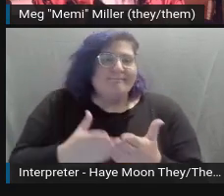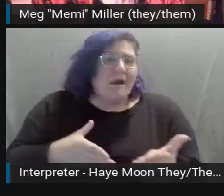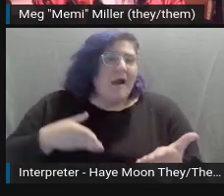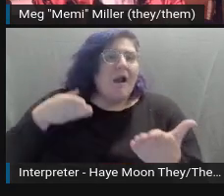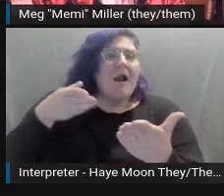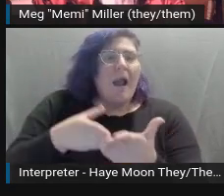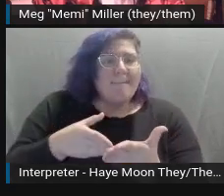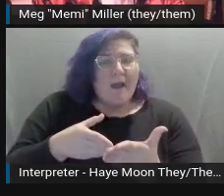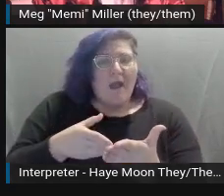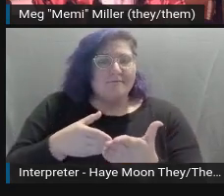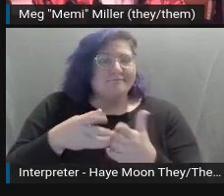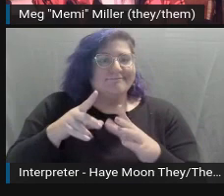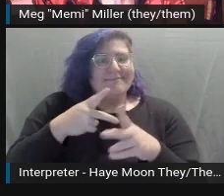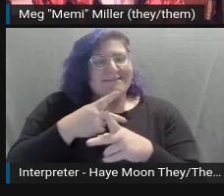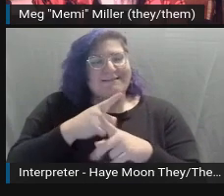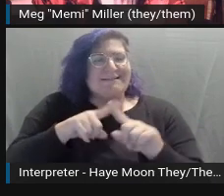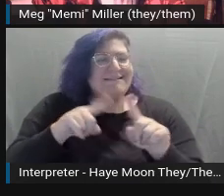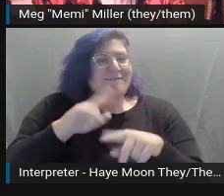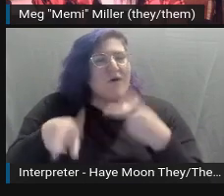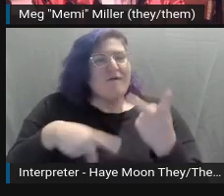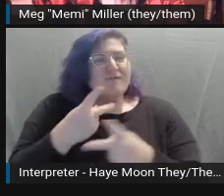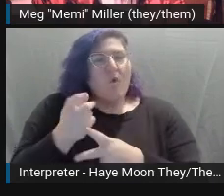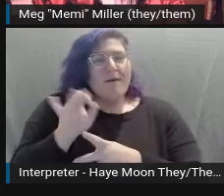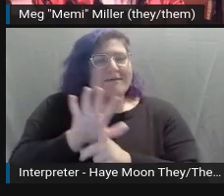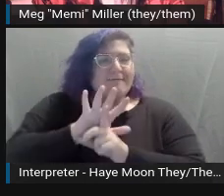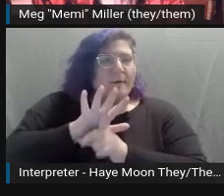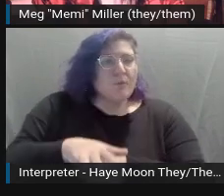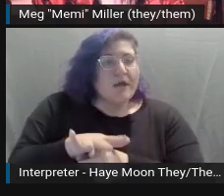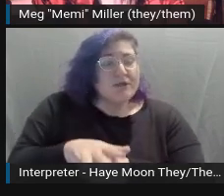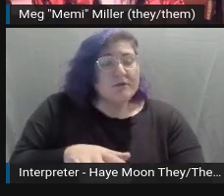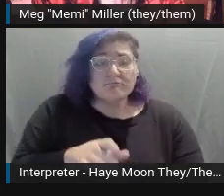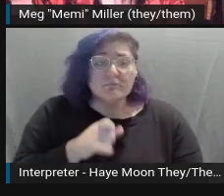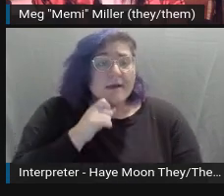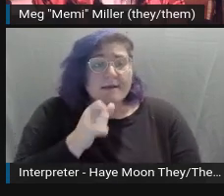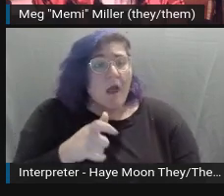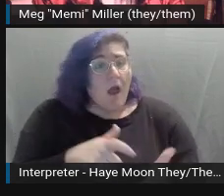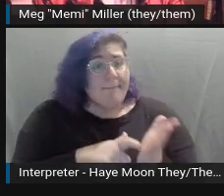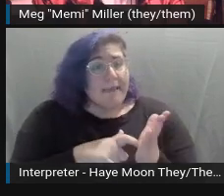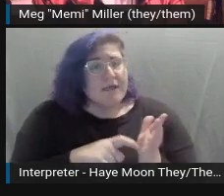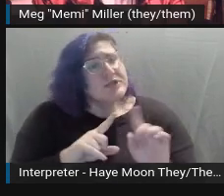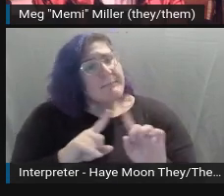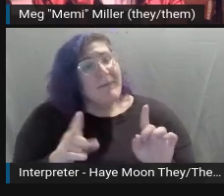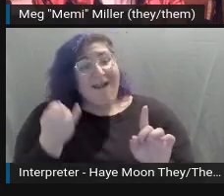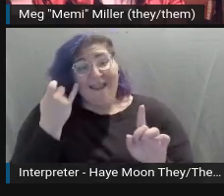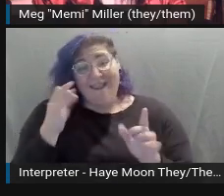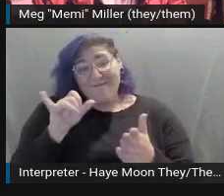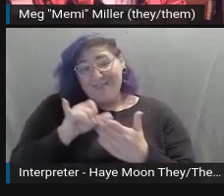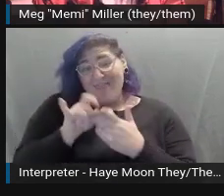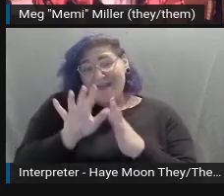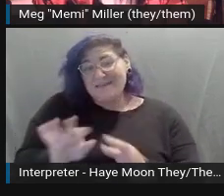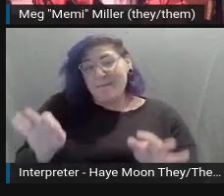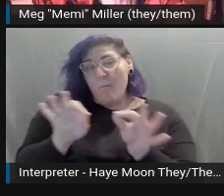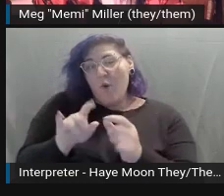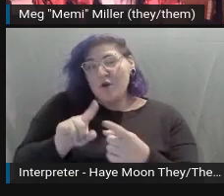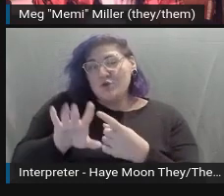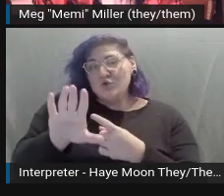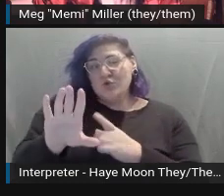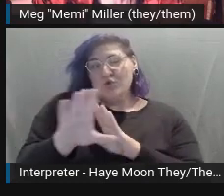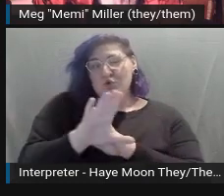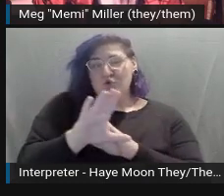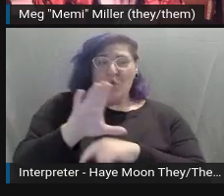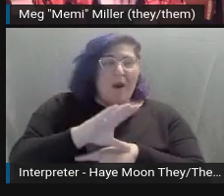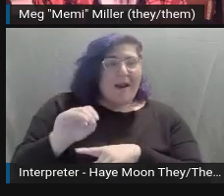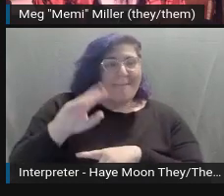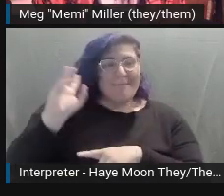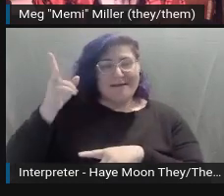While not an obligation, if this is important to your company's philosophy, you should be in the habit of describing things like